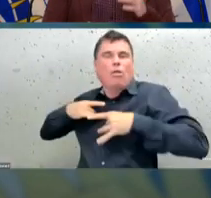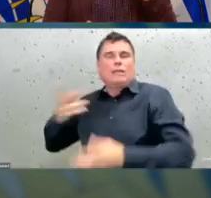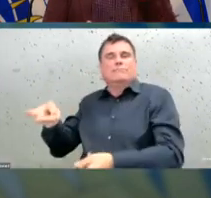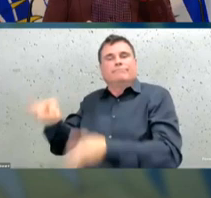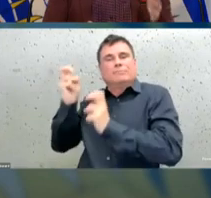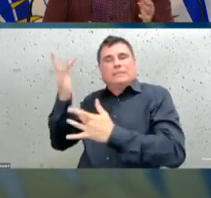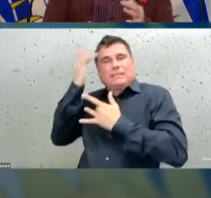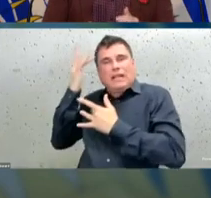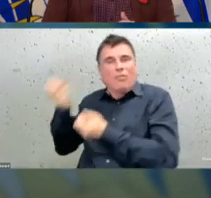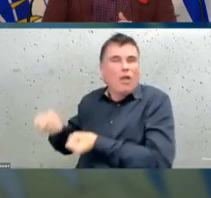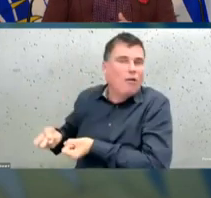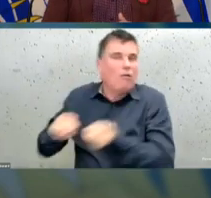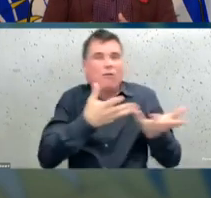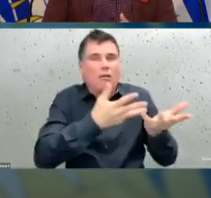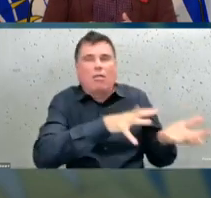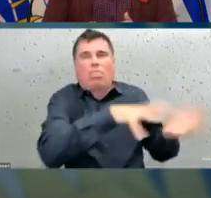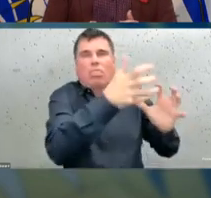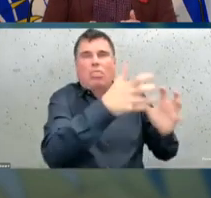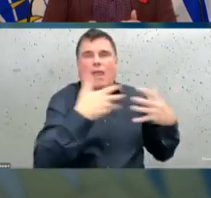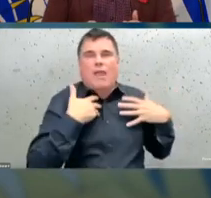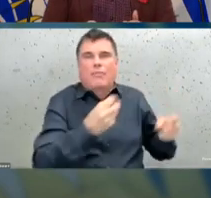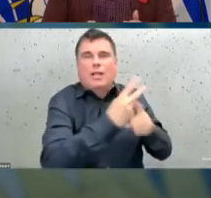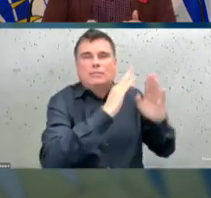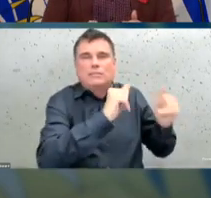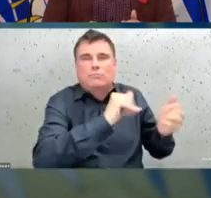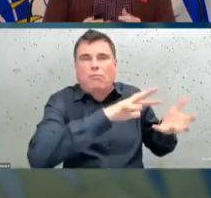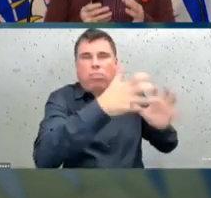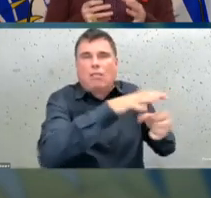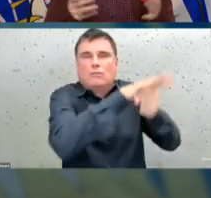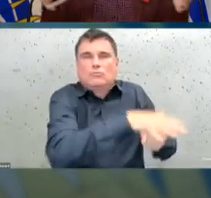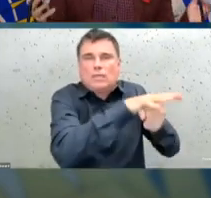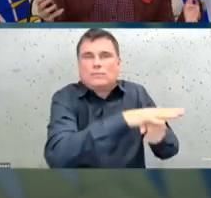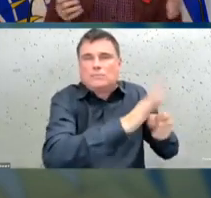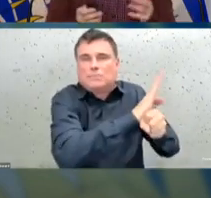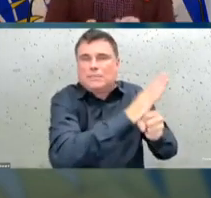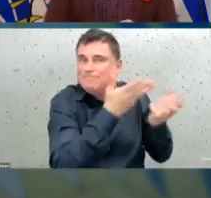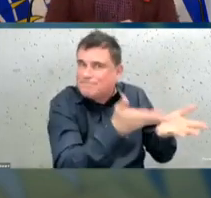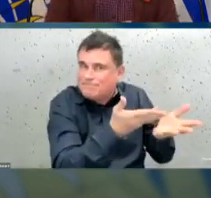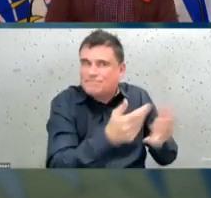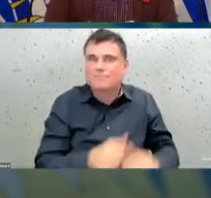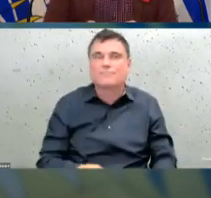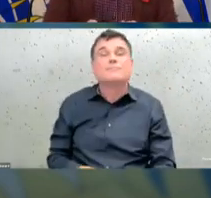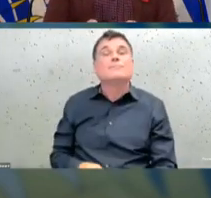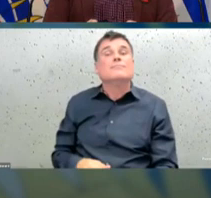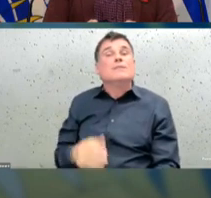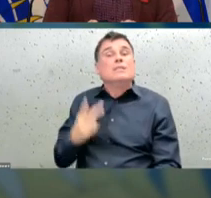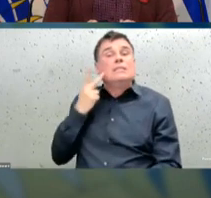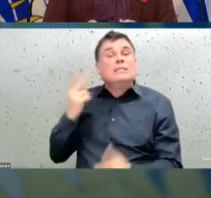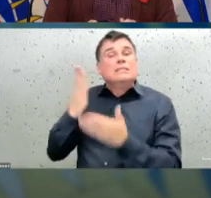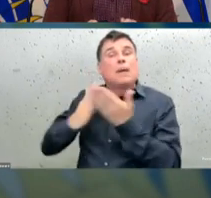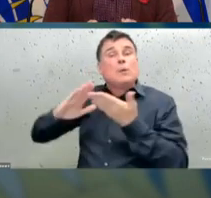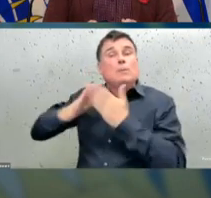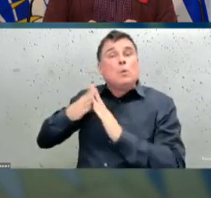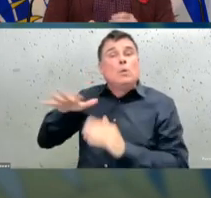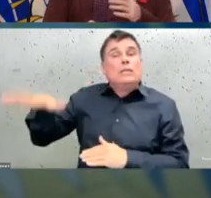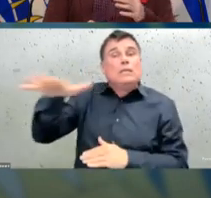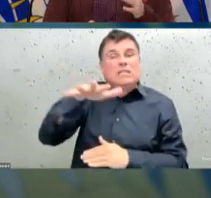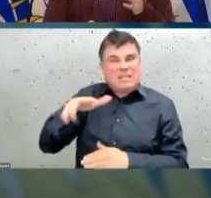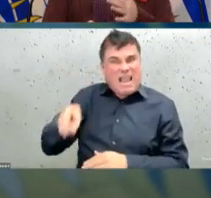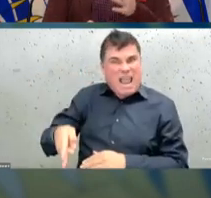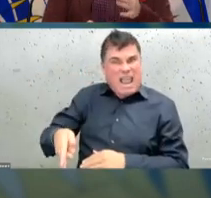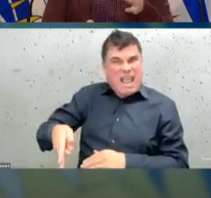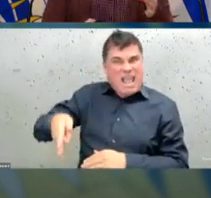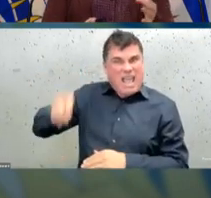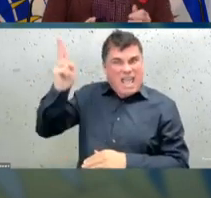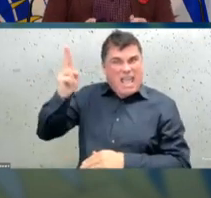where those vaccination rates are high, how protective that is at preventing the virus from spreading, even if it does cause